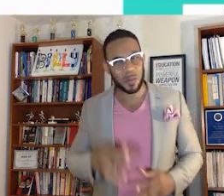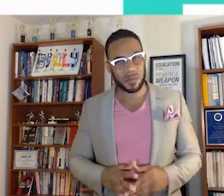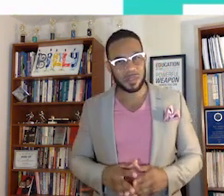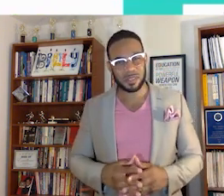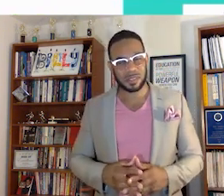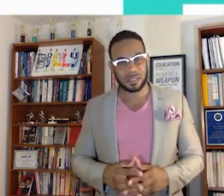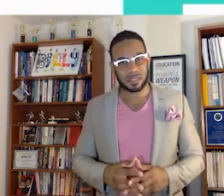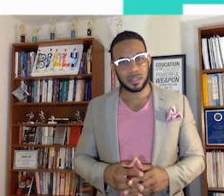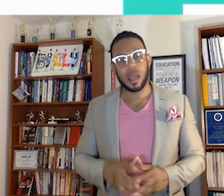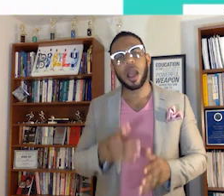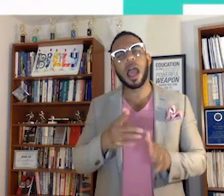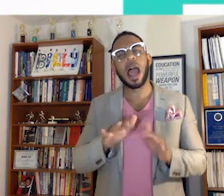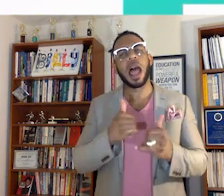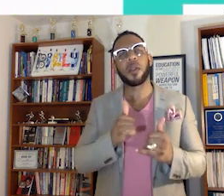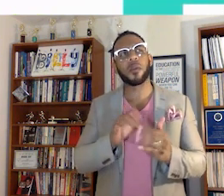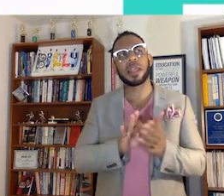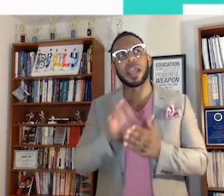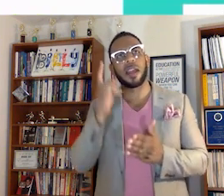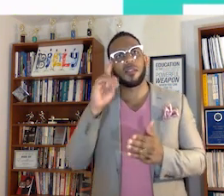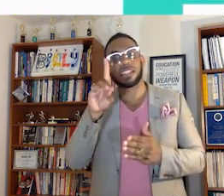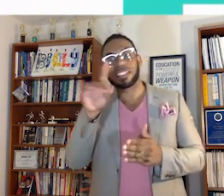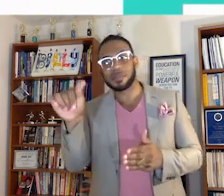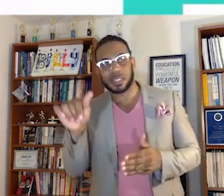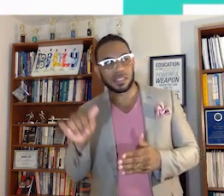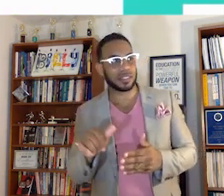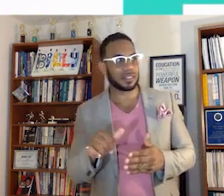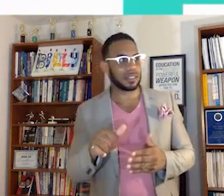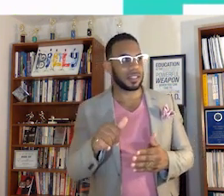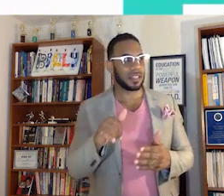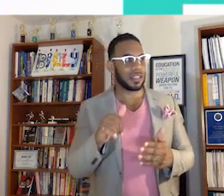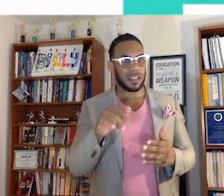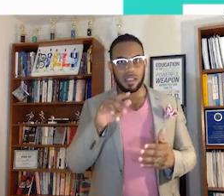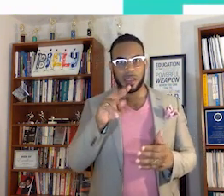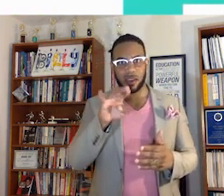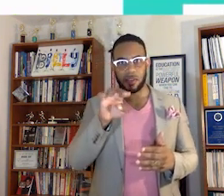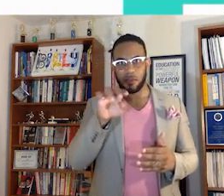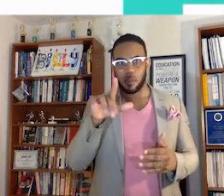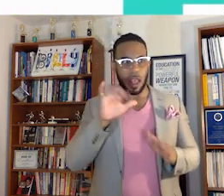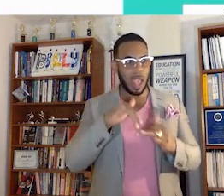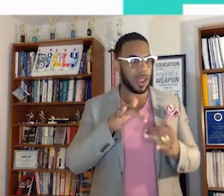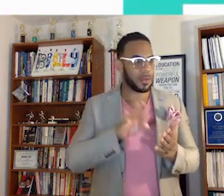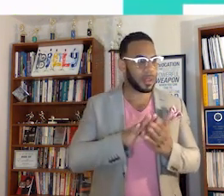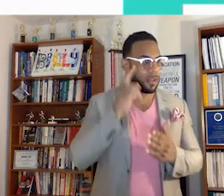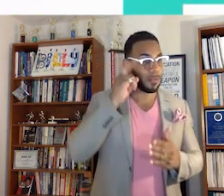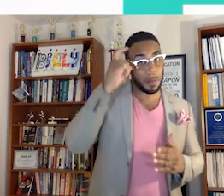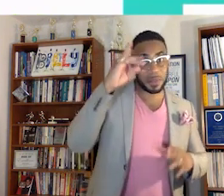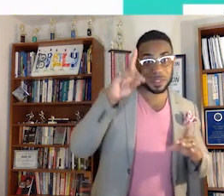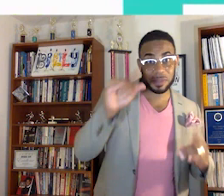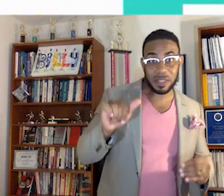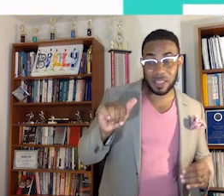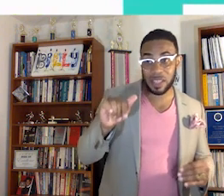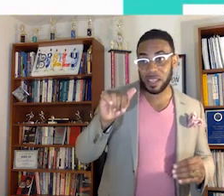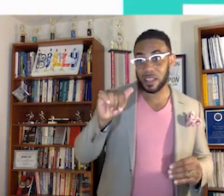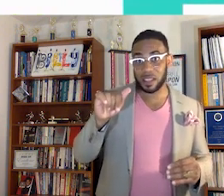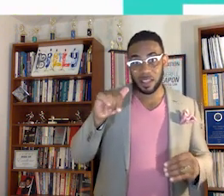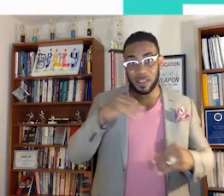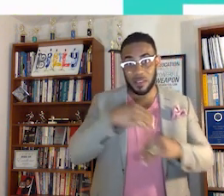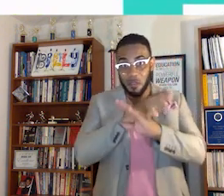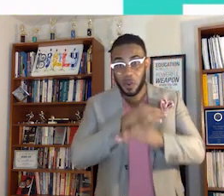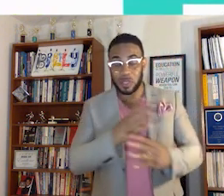And what how do we account for disabilities virtually? How do we account for mental disabilities virtually?